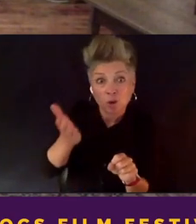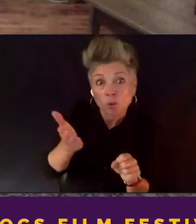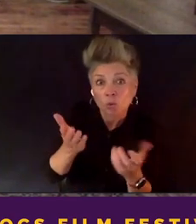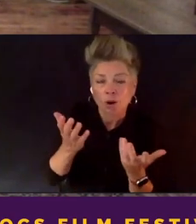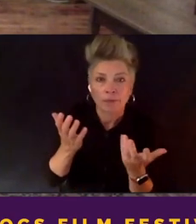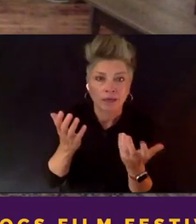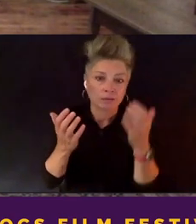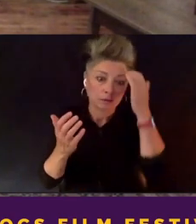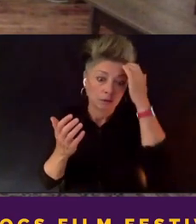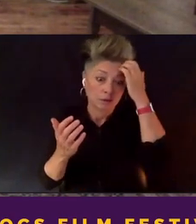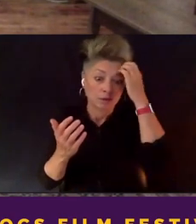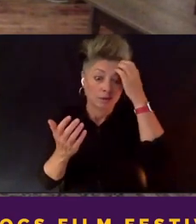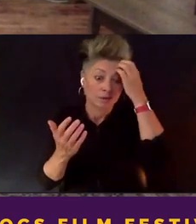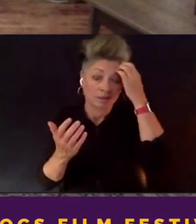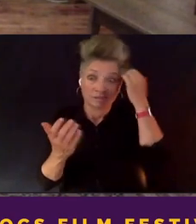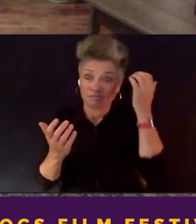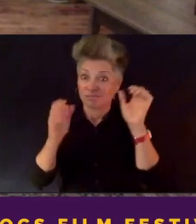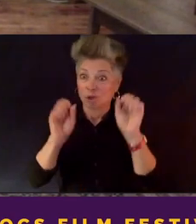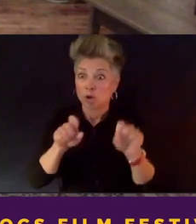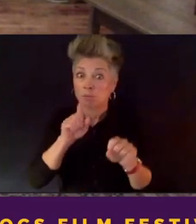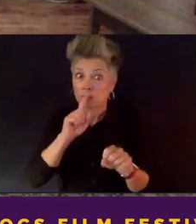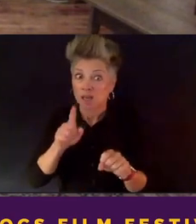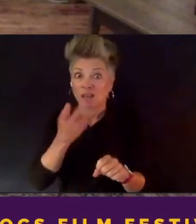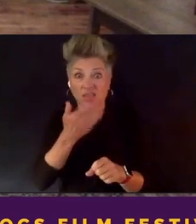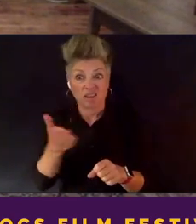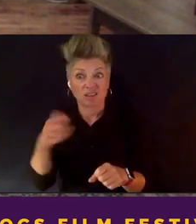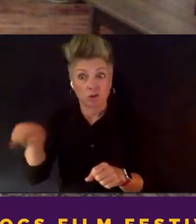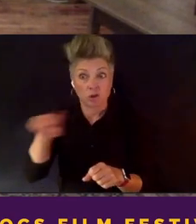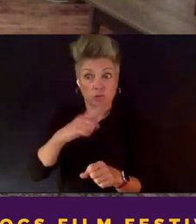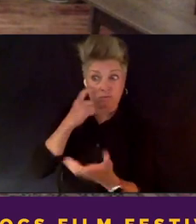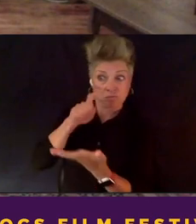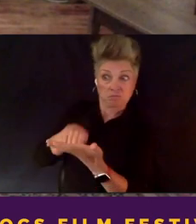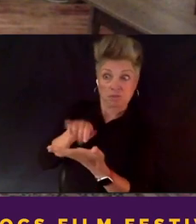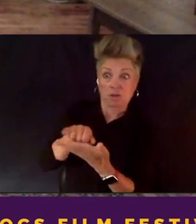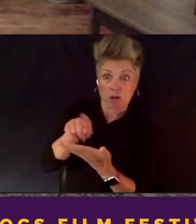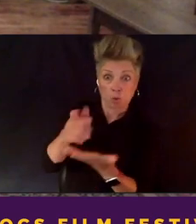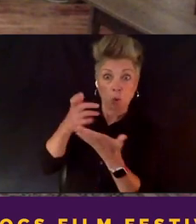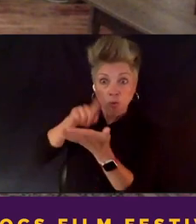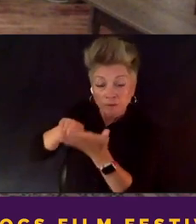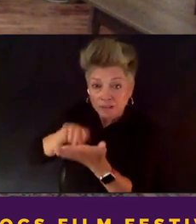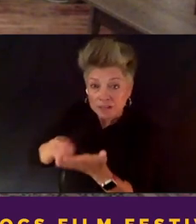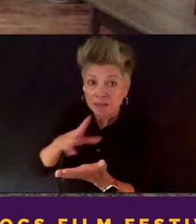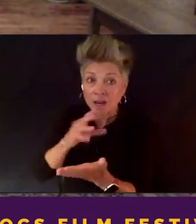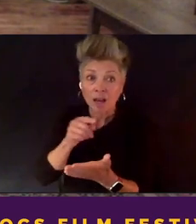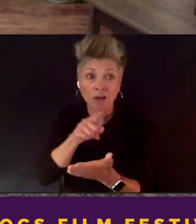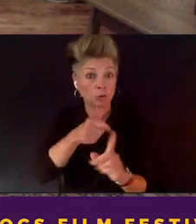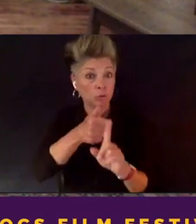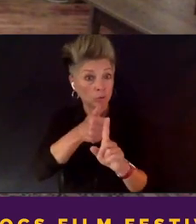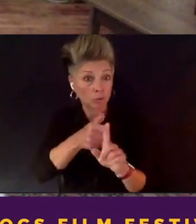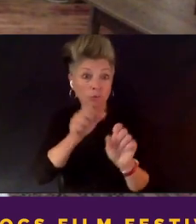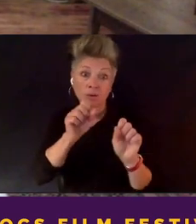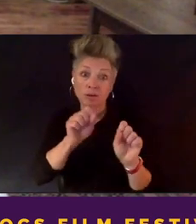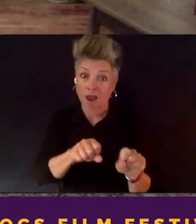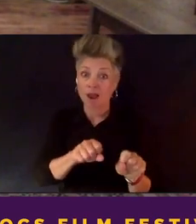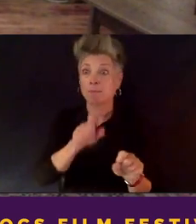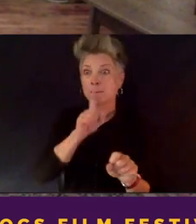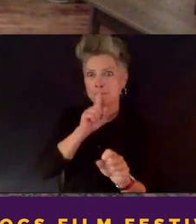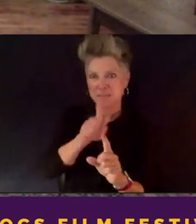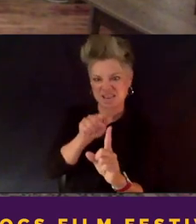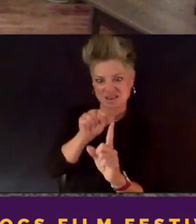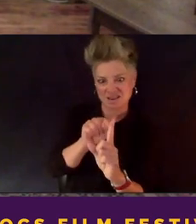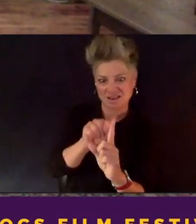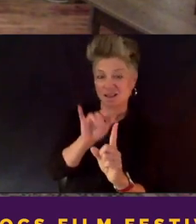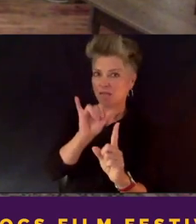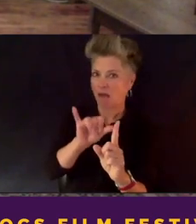or things that have happened that you want to investigate and you can be that point of access, that eyewitness.